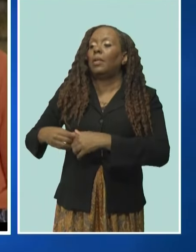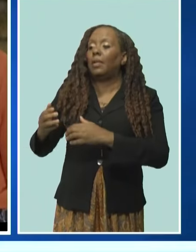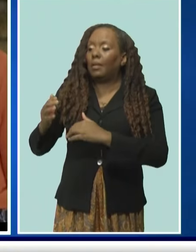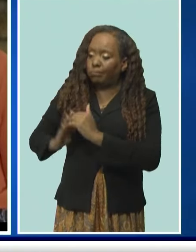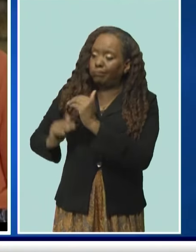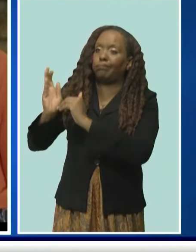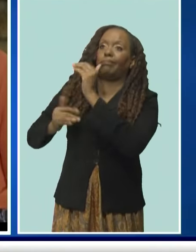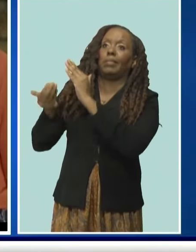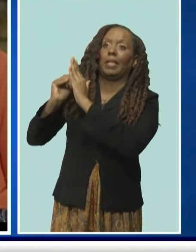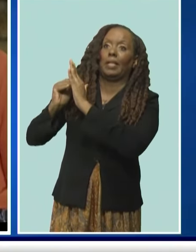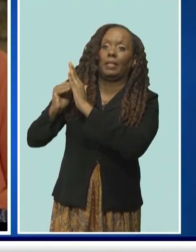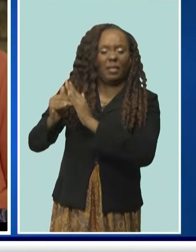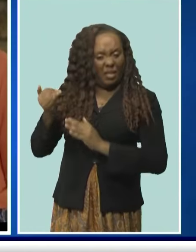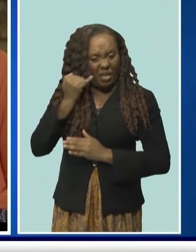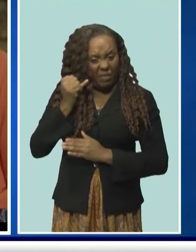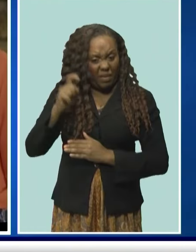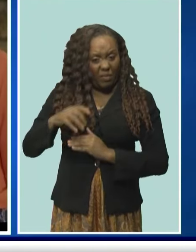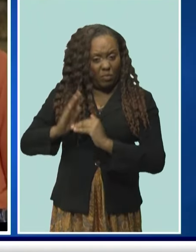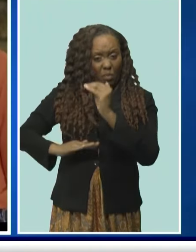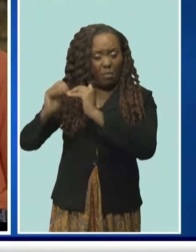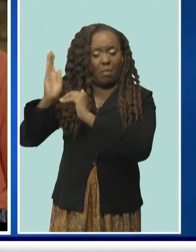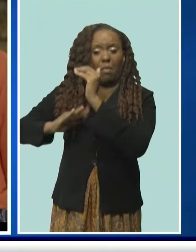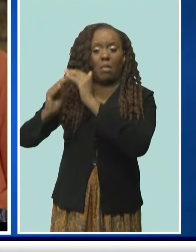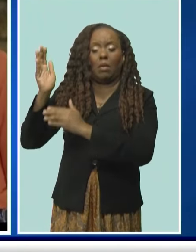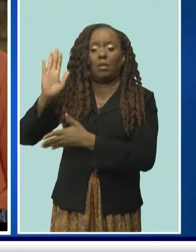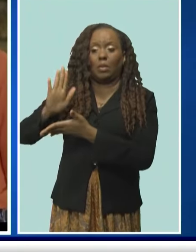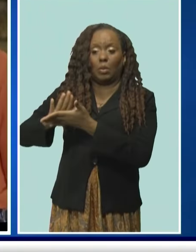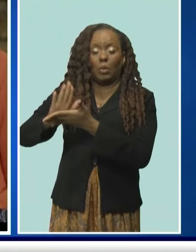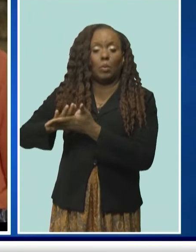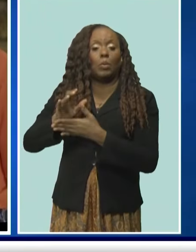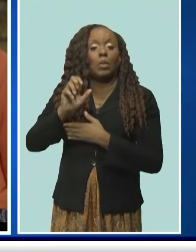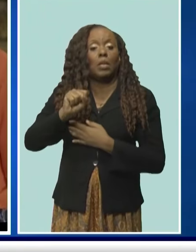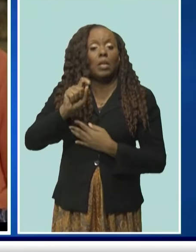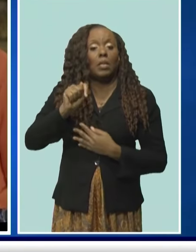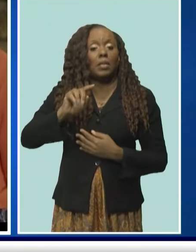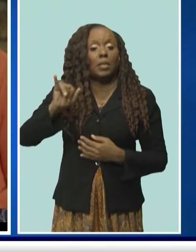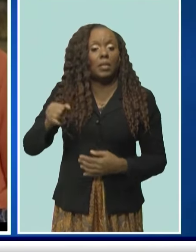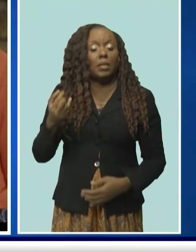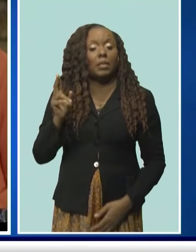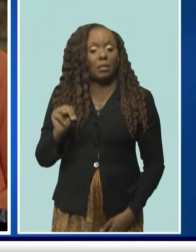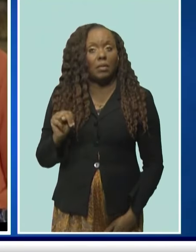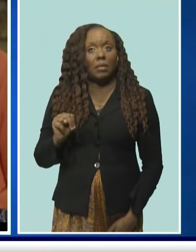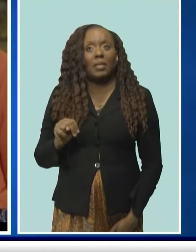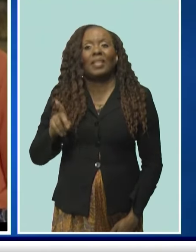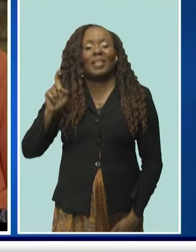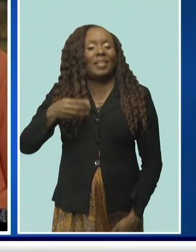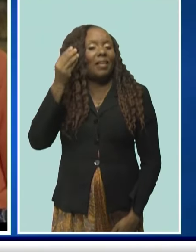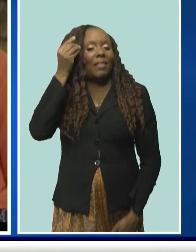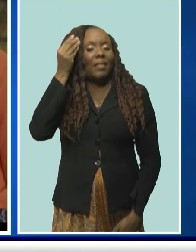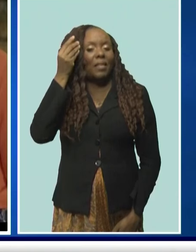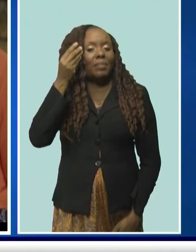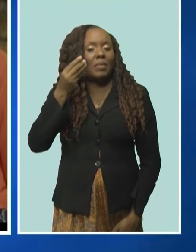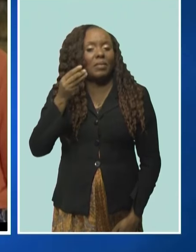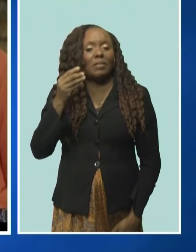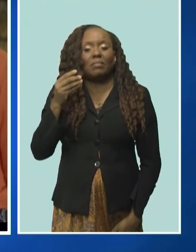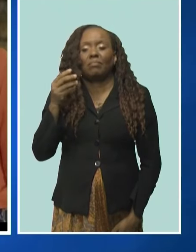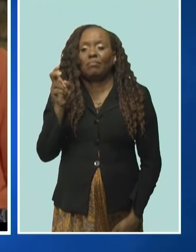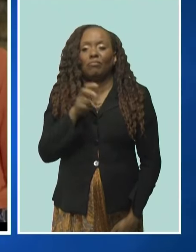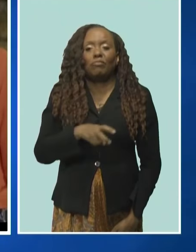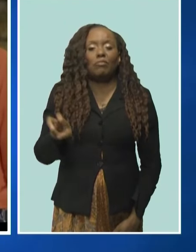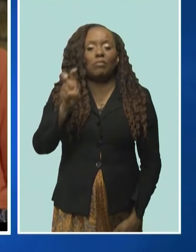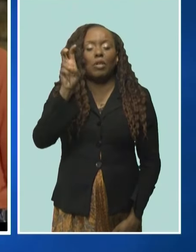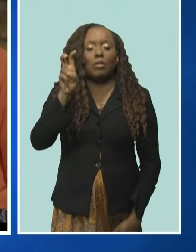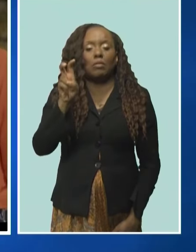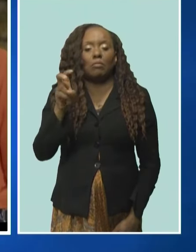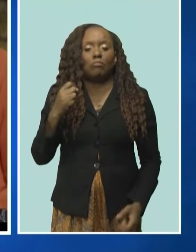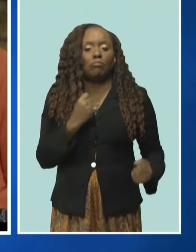in St. John, then we still need to be able to deal with the fact that our transport system at the moment is predominantly